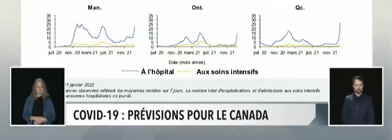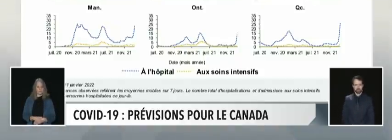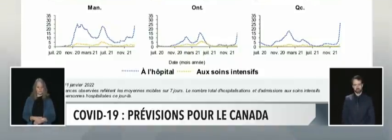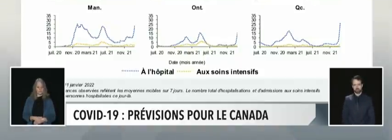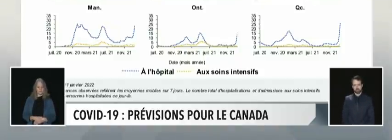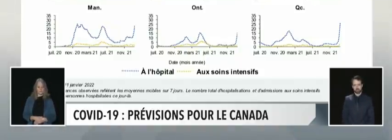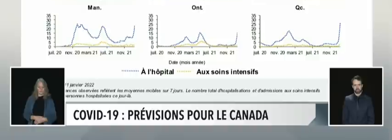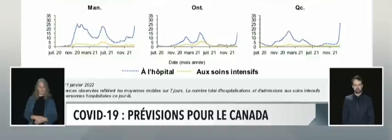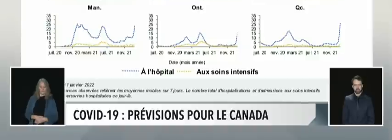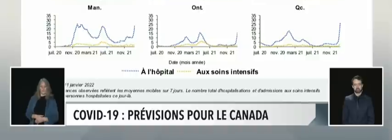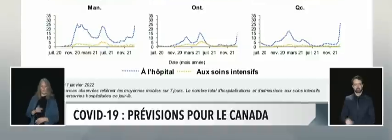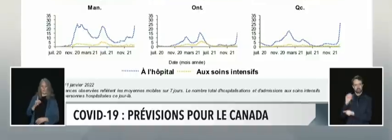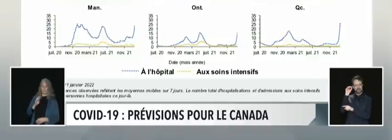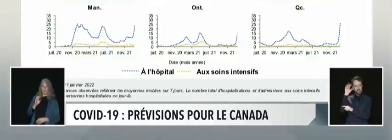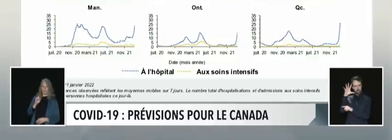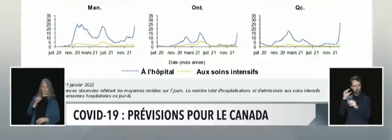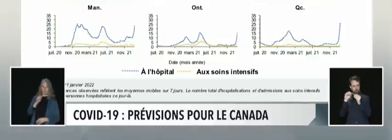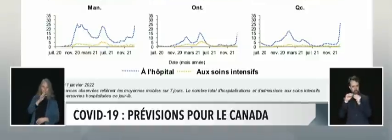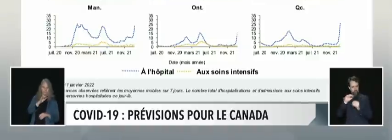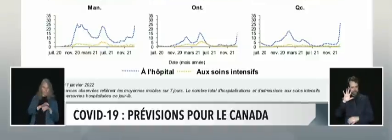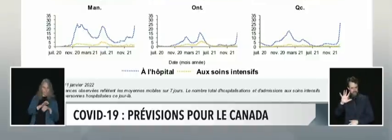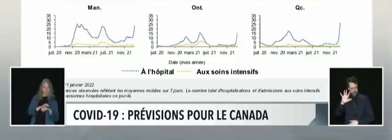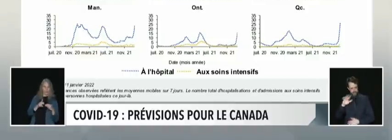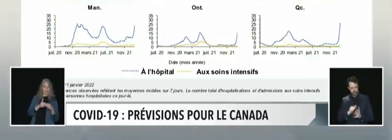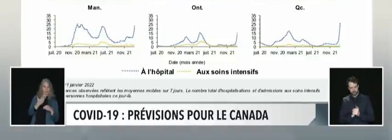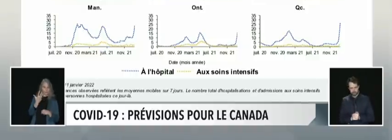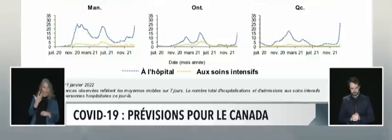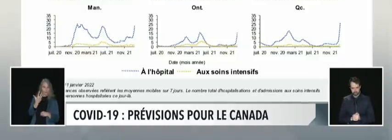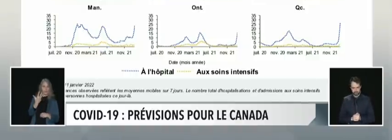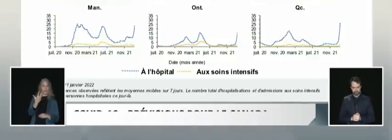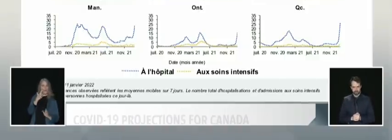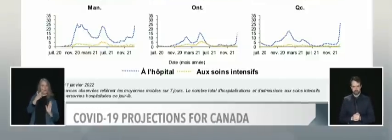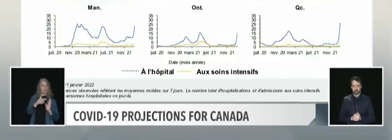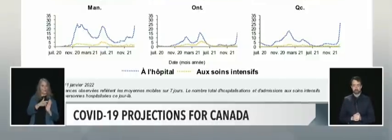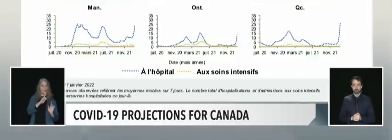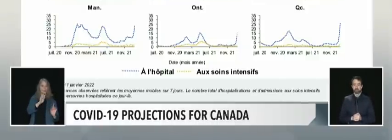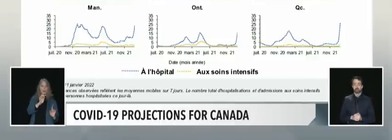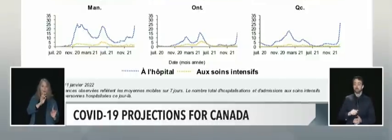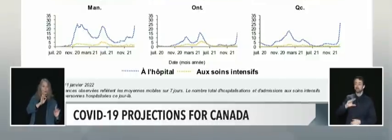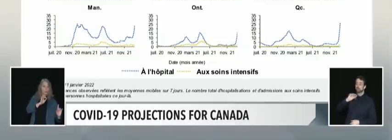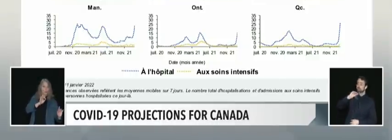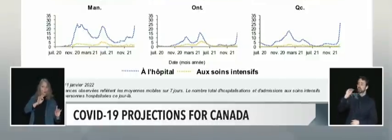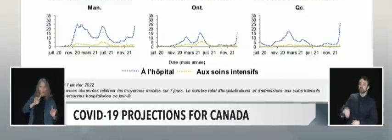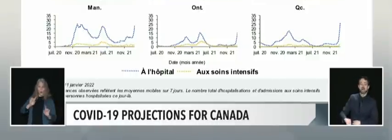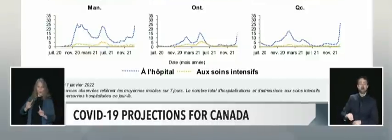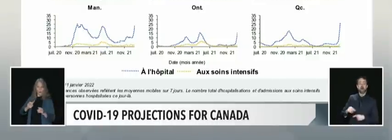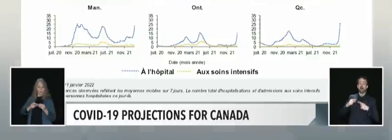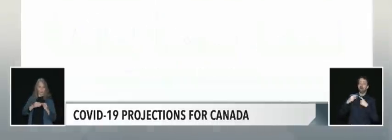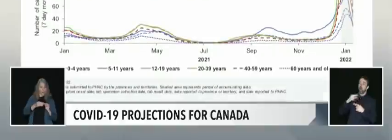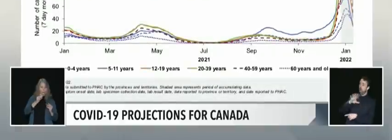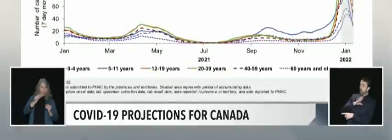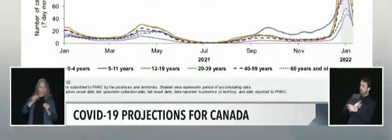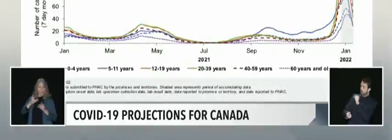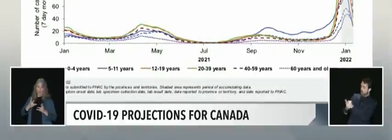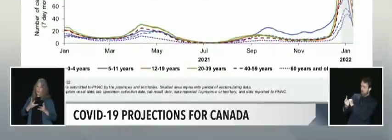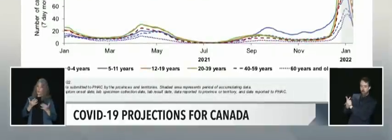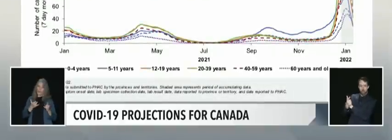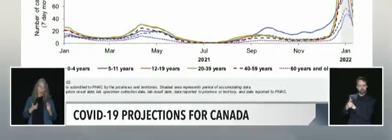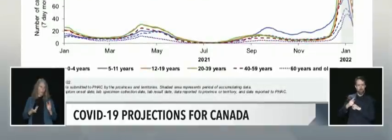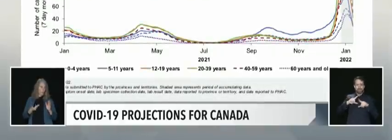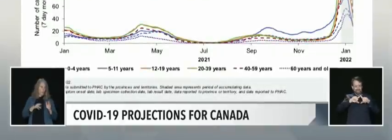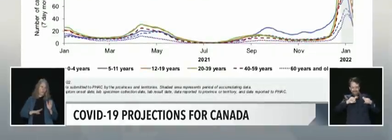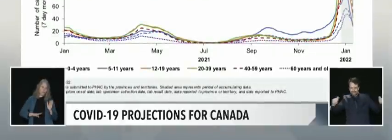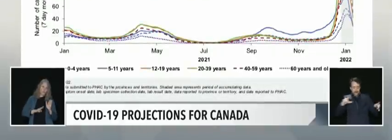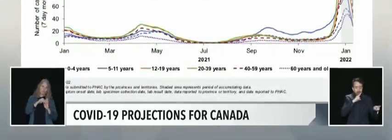Slide 5. The incidence of reported cases is higher across all age groups than at any time previously